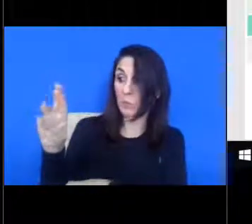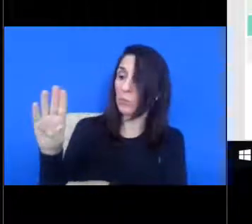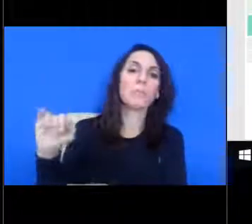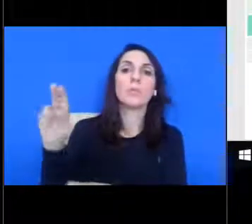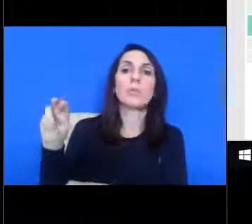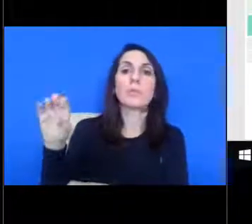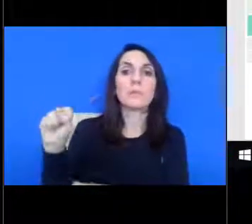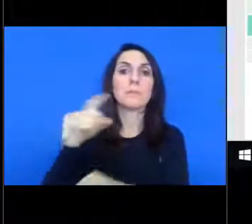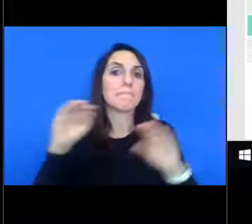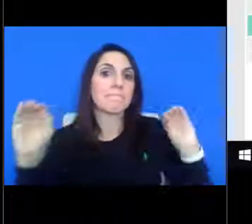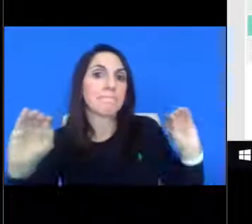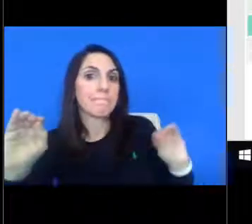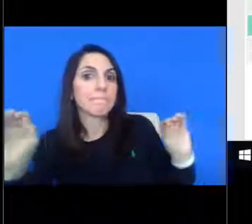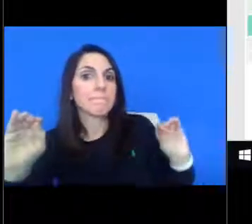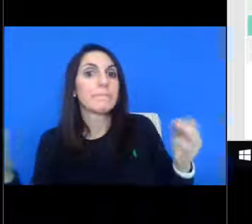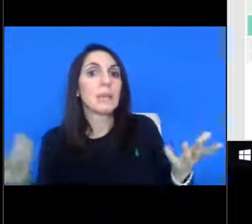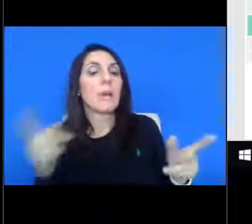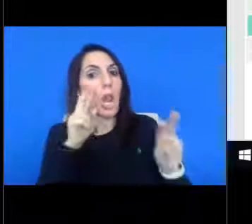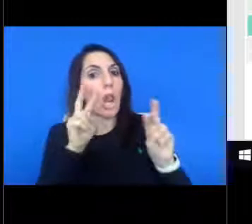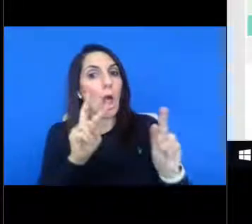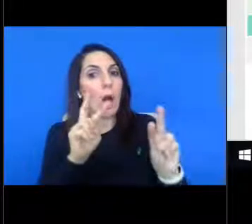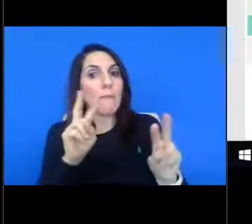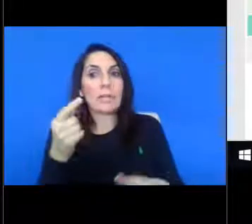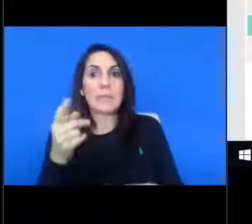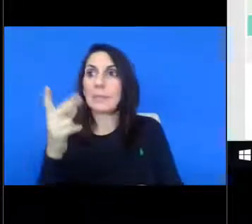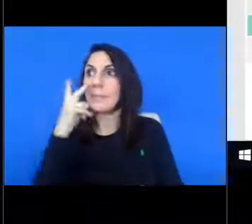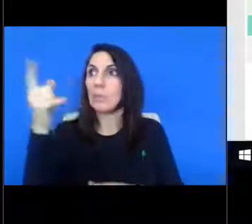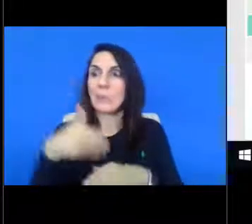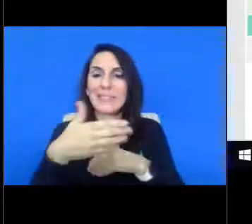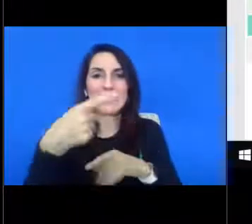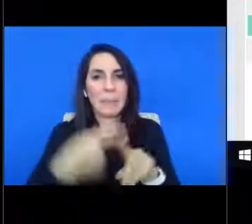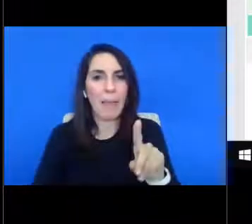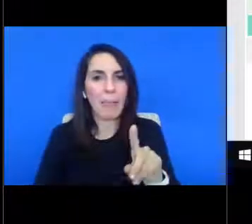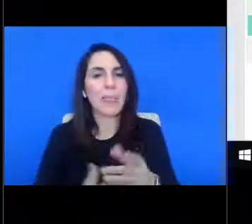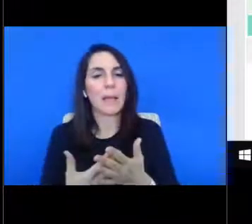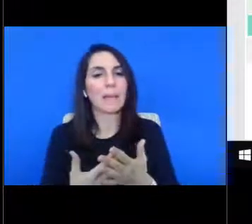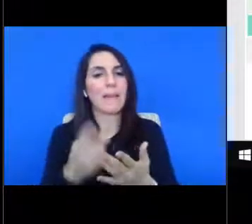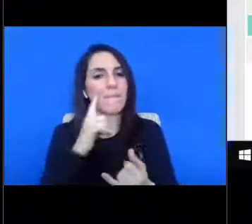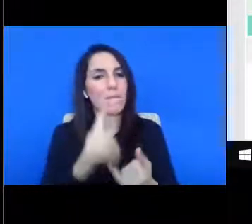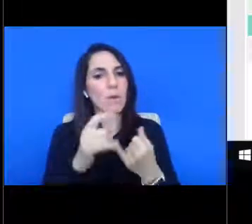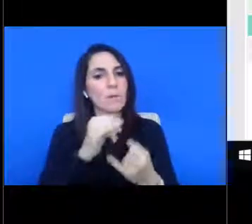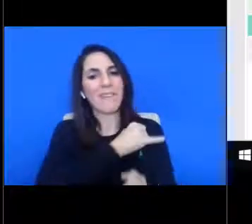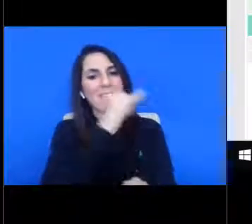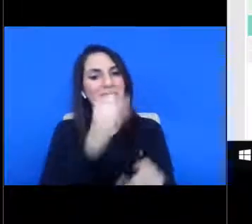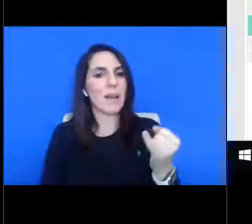Seeing none. All right. We'll look forward to coming back next month, uh, to finalize the documents.